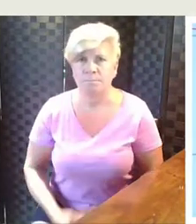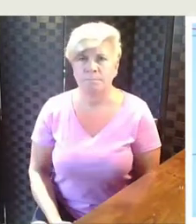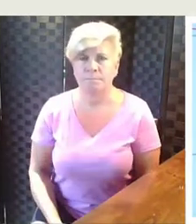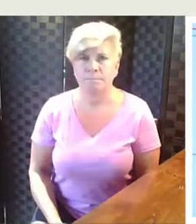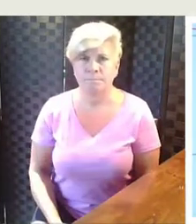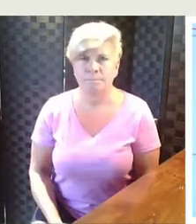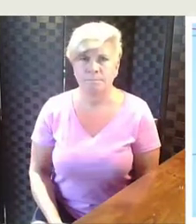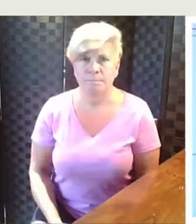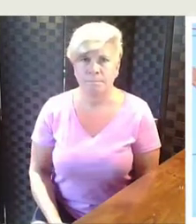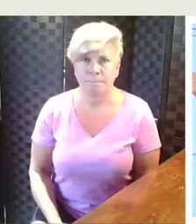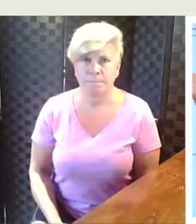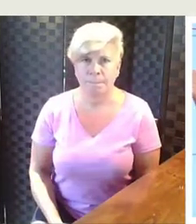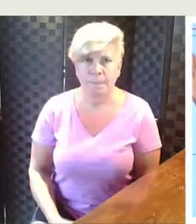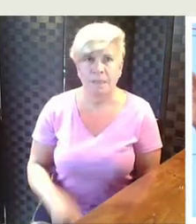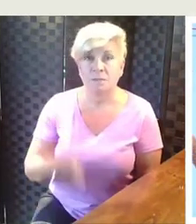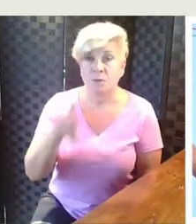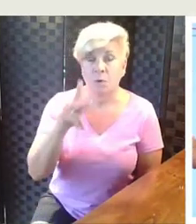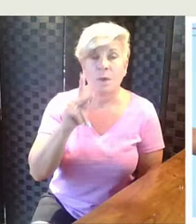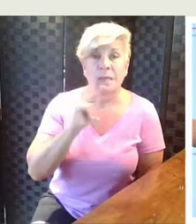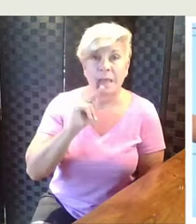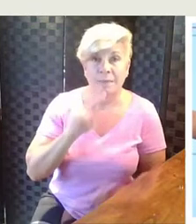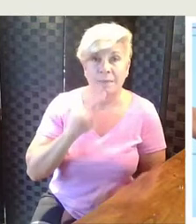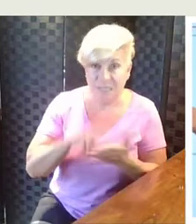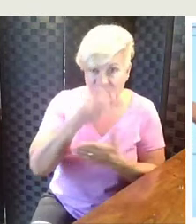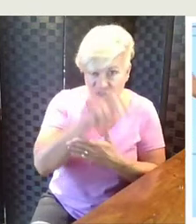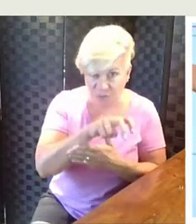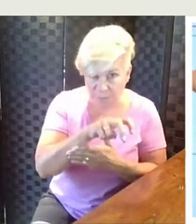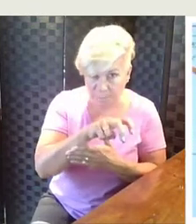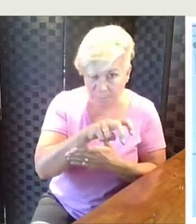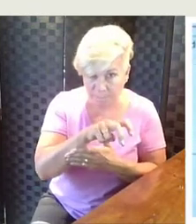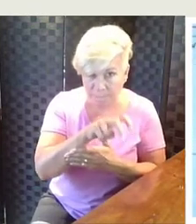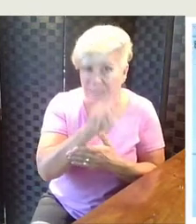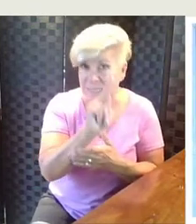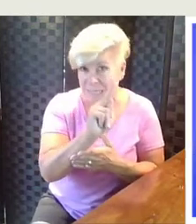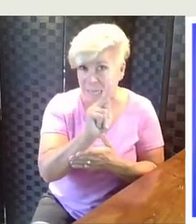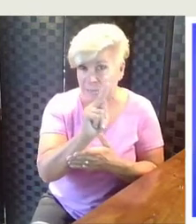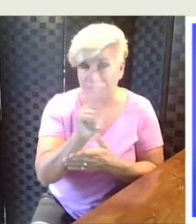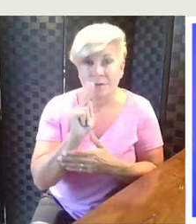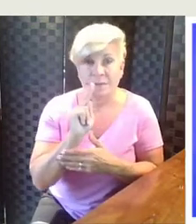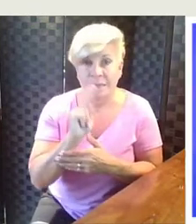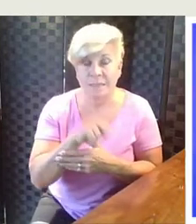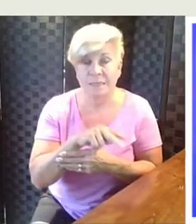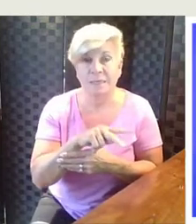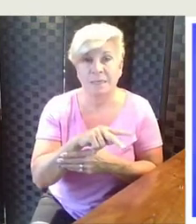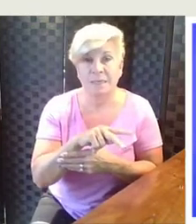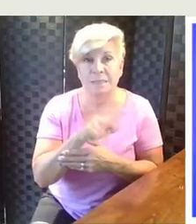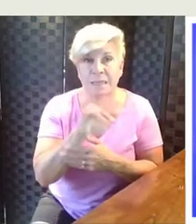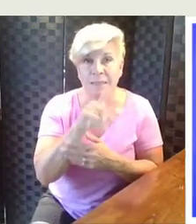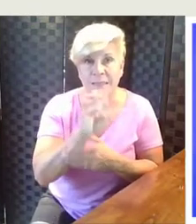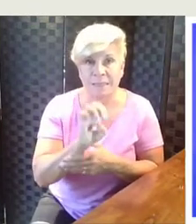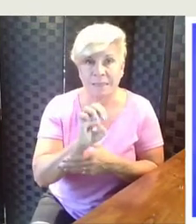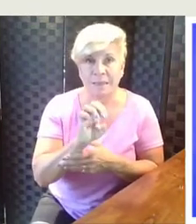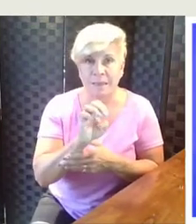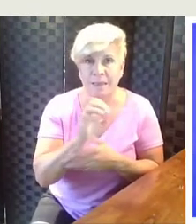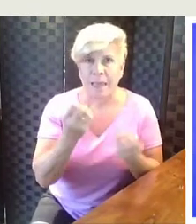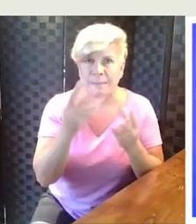Okay. told us that Kylie jumped into the pool. I'm going to put a K for Kylie. How many times?